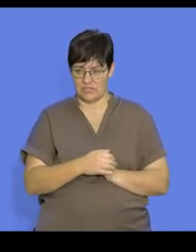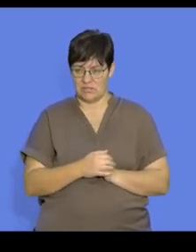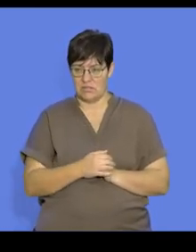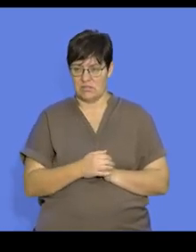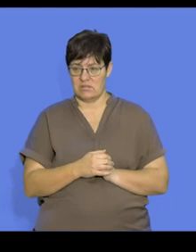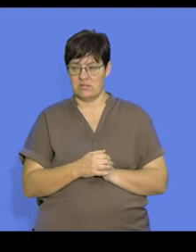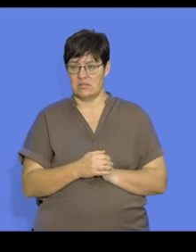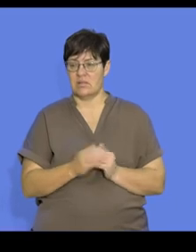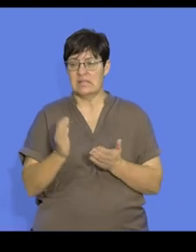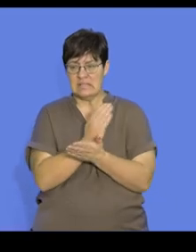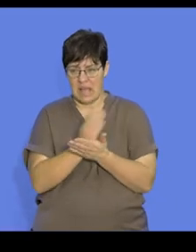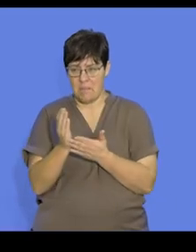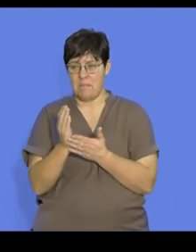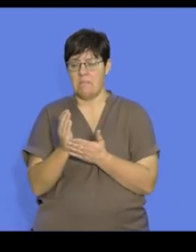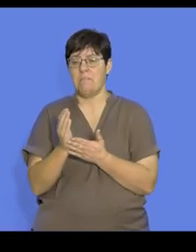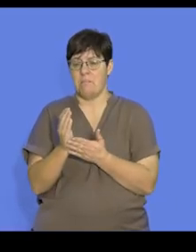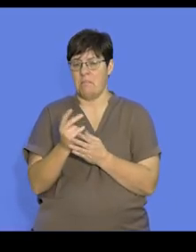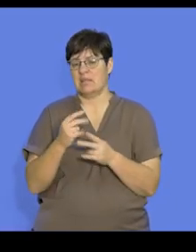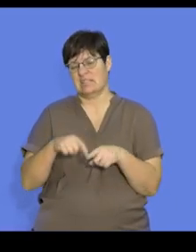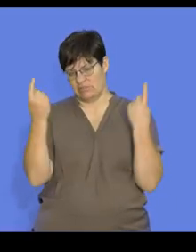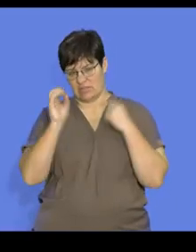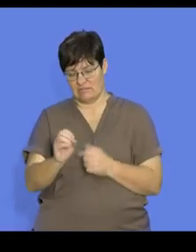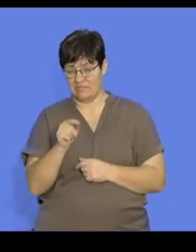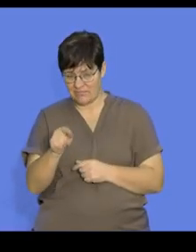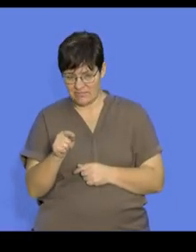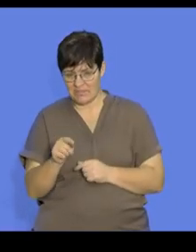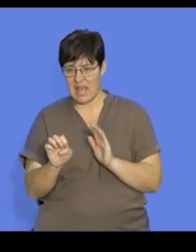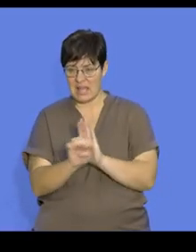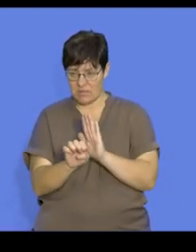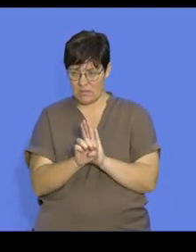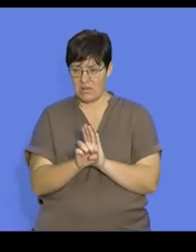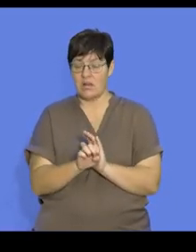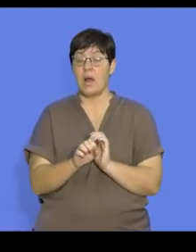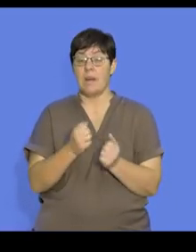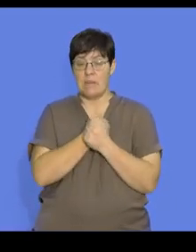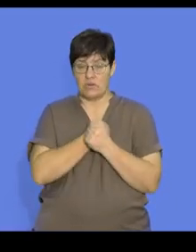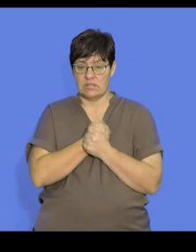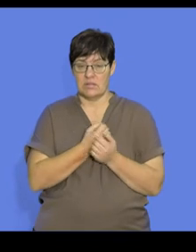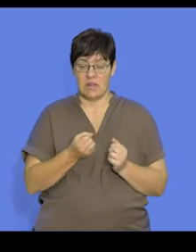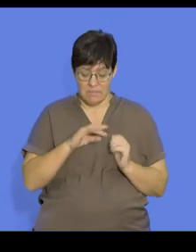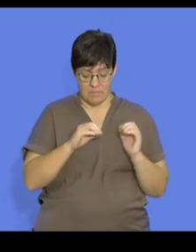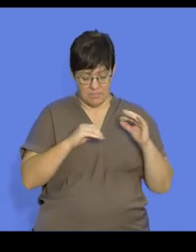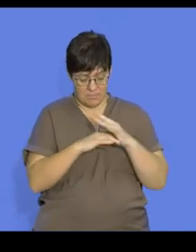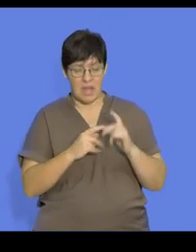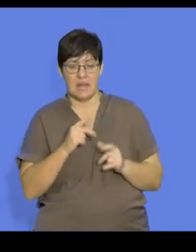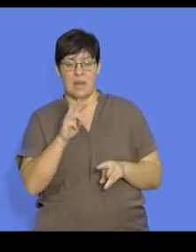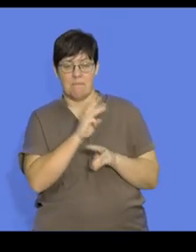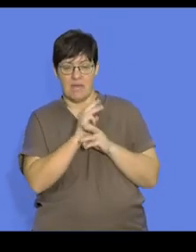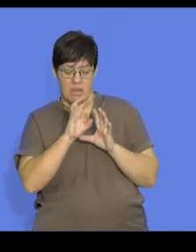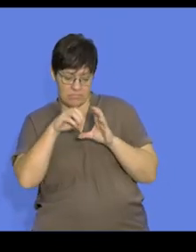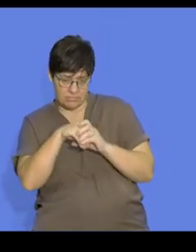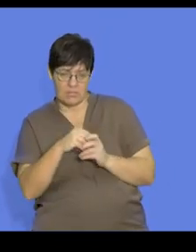and so there are exceptions to the rules, and this is one example where the parents produce the eggs, they fertilize, and the mother